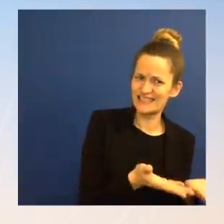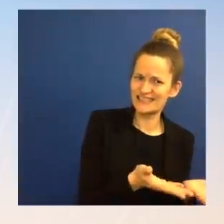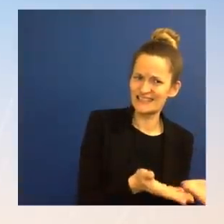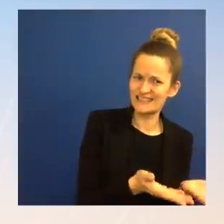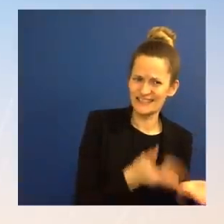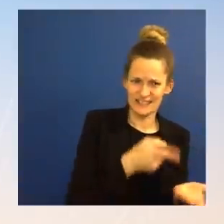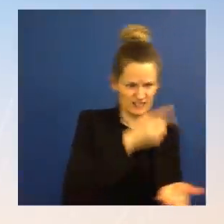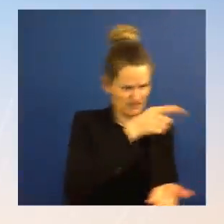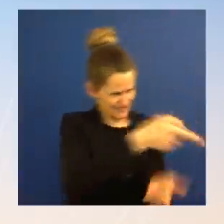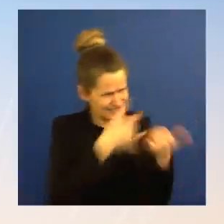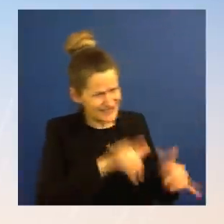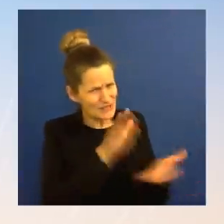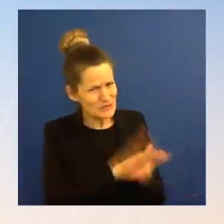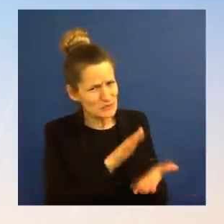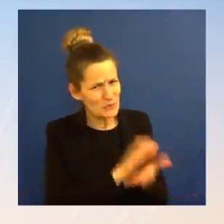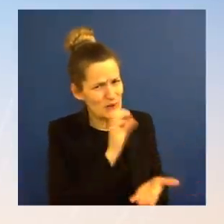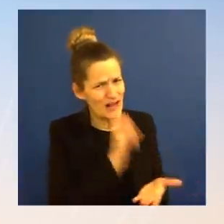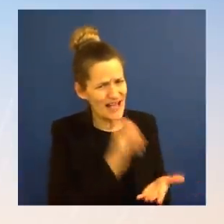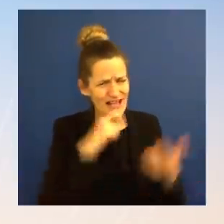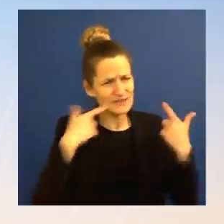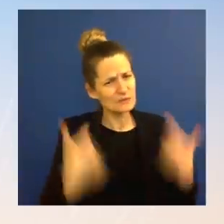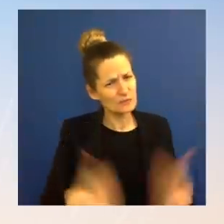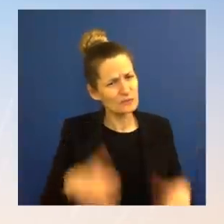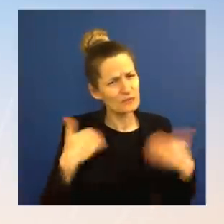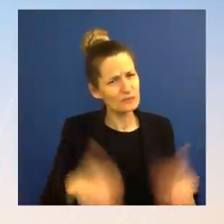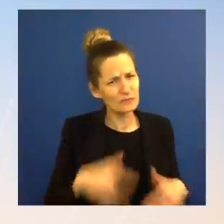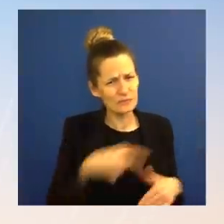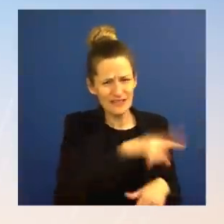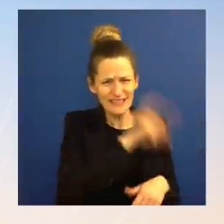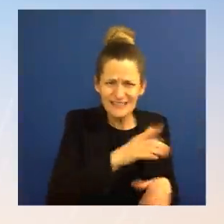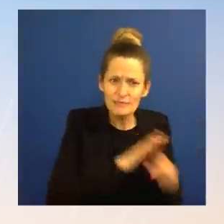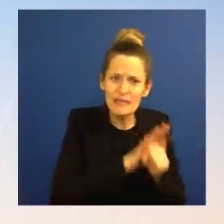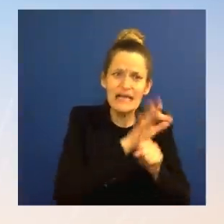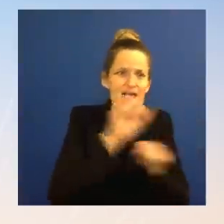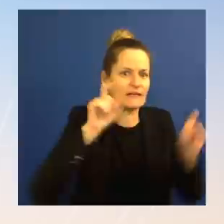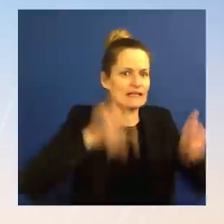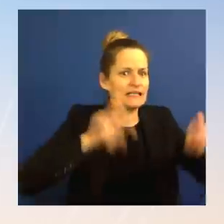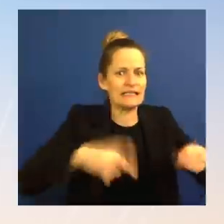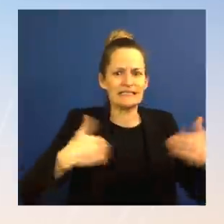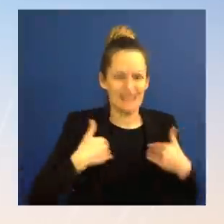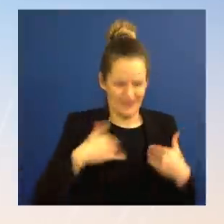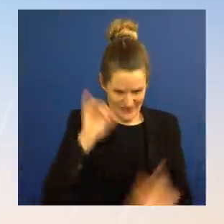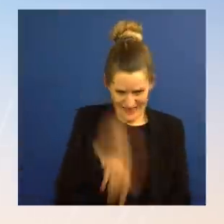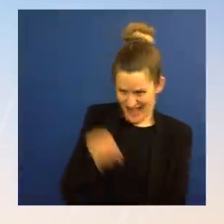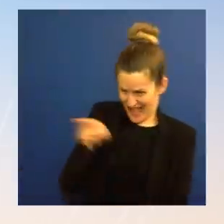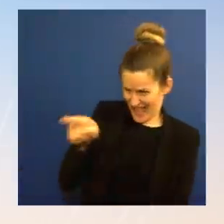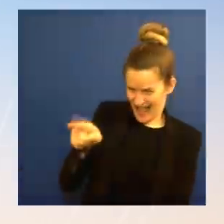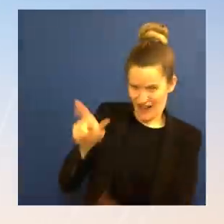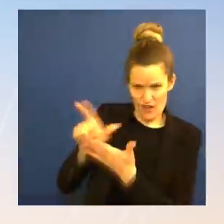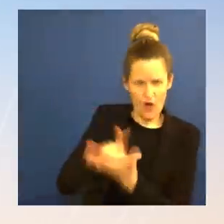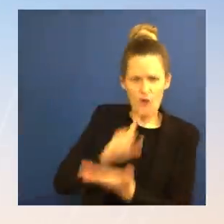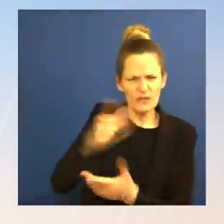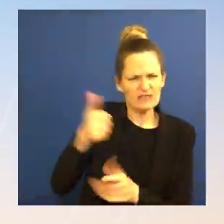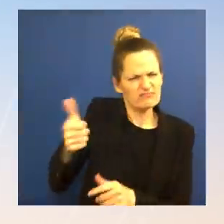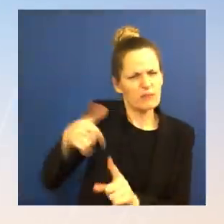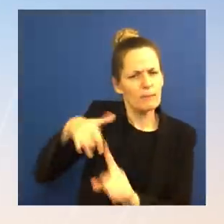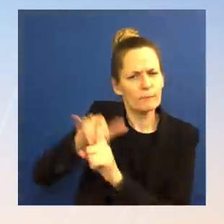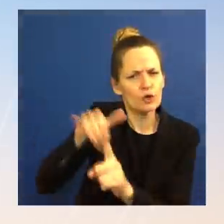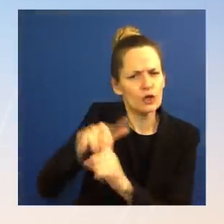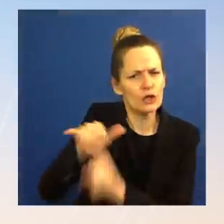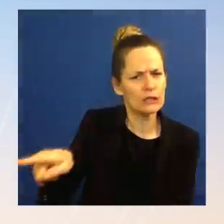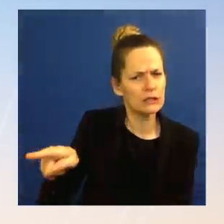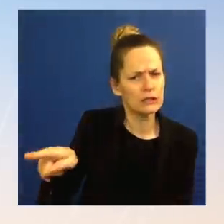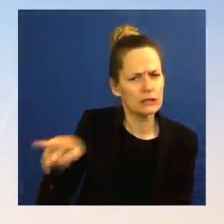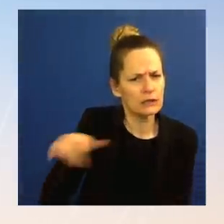a form of bullying, it is horrific. I mean, the President has spoken to that. In terms of his views and comments from 25